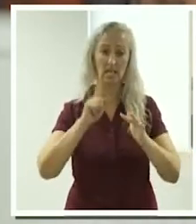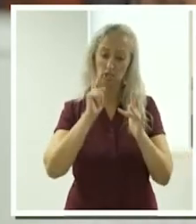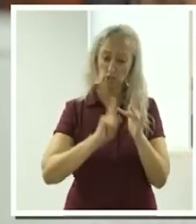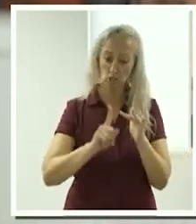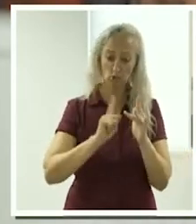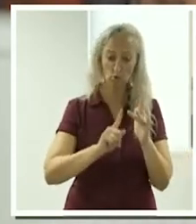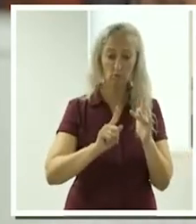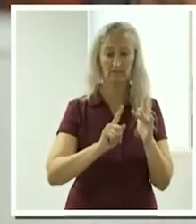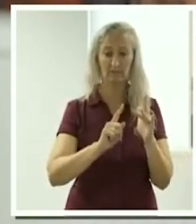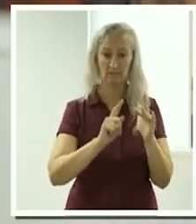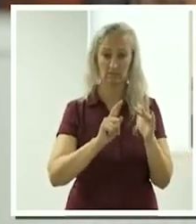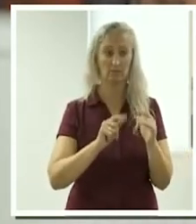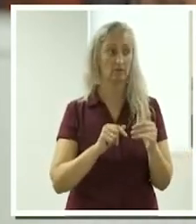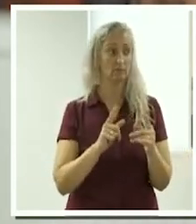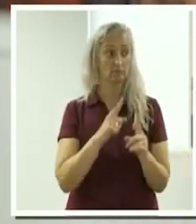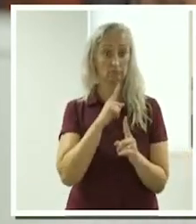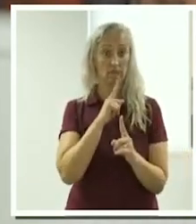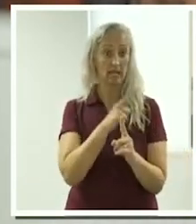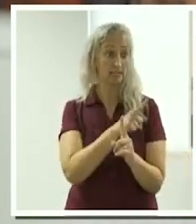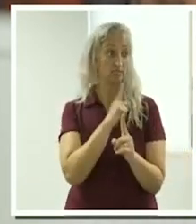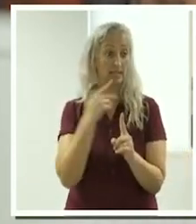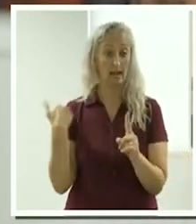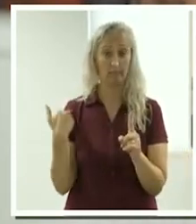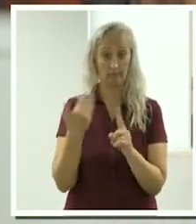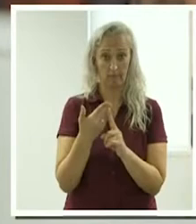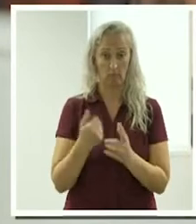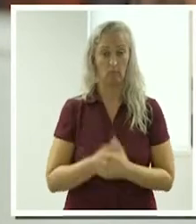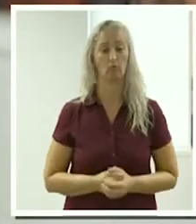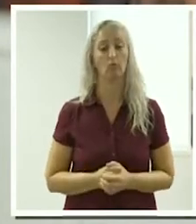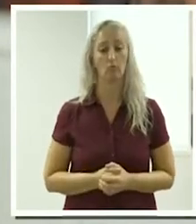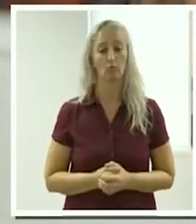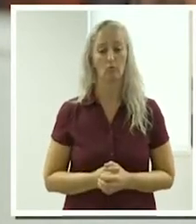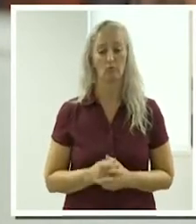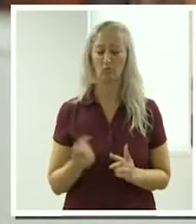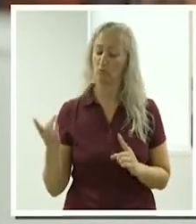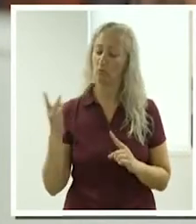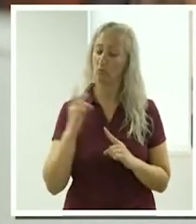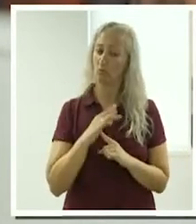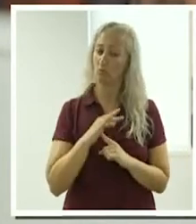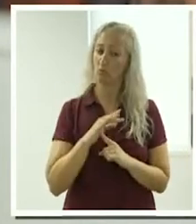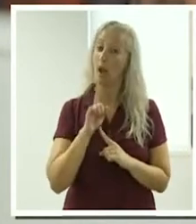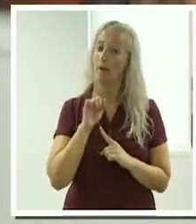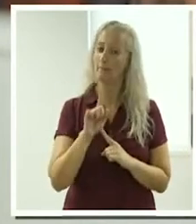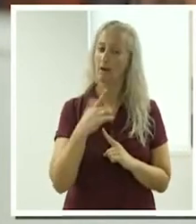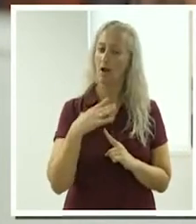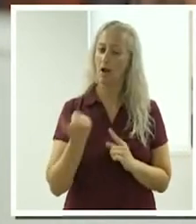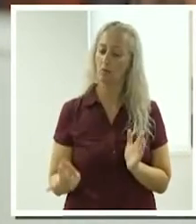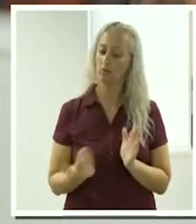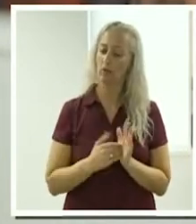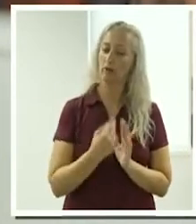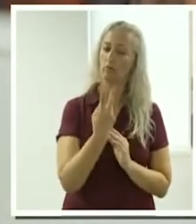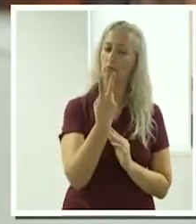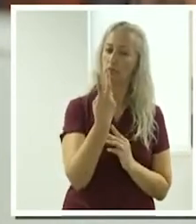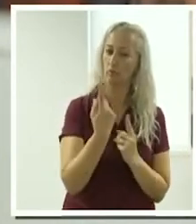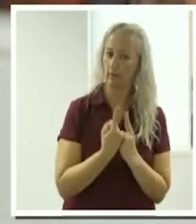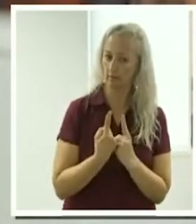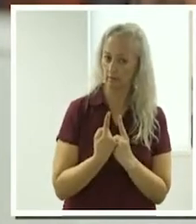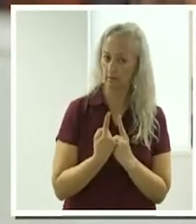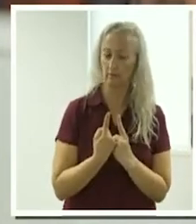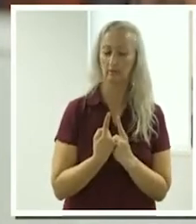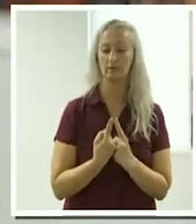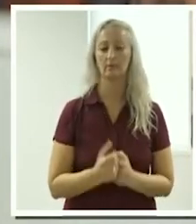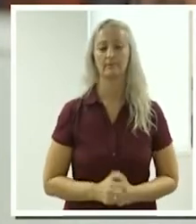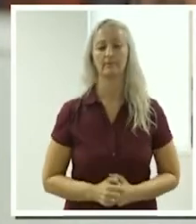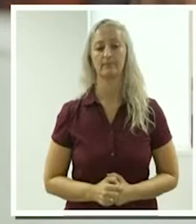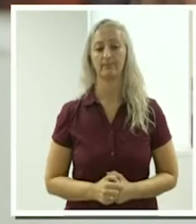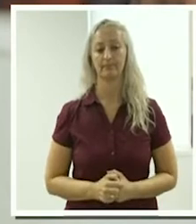as Peter said earlier. And this is really important, but I'm going to give you just two other things I'd suggest you do. There is